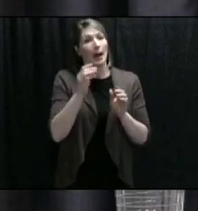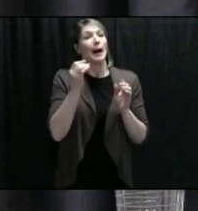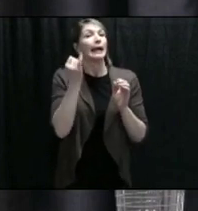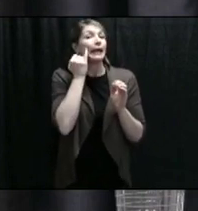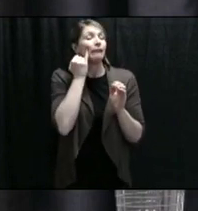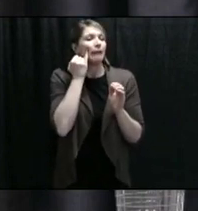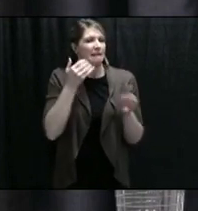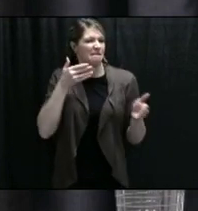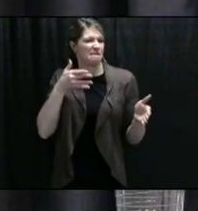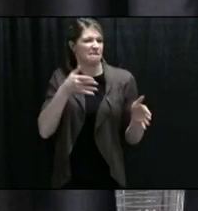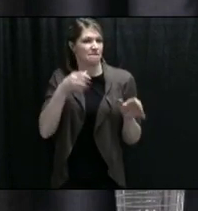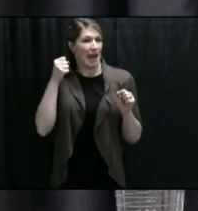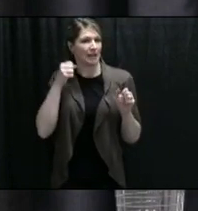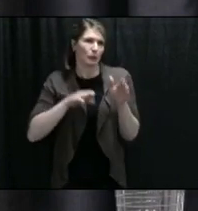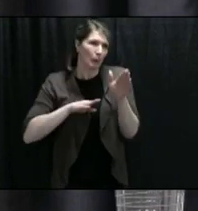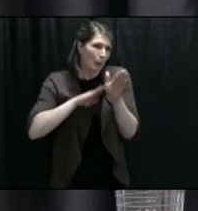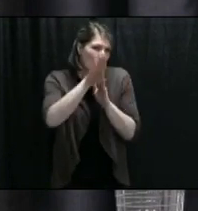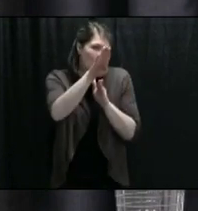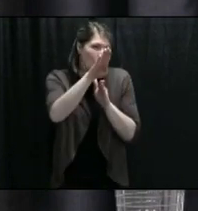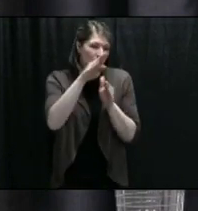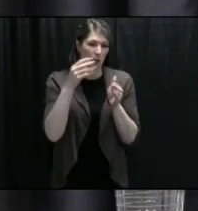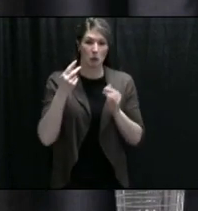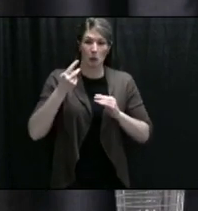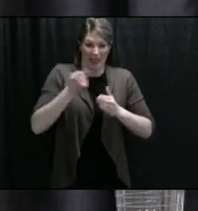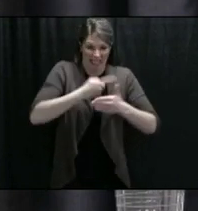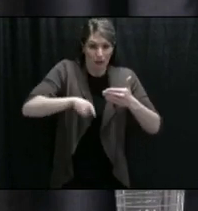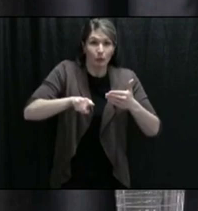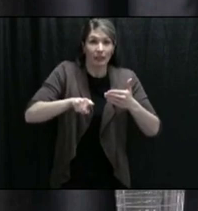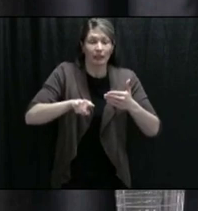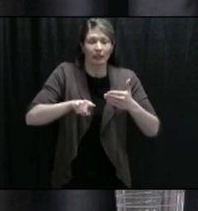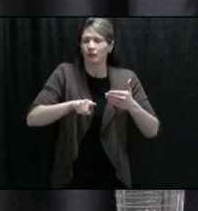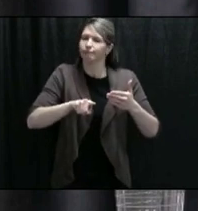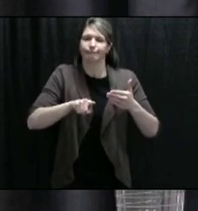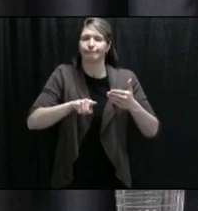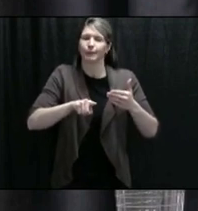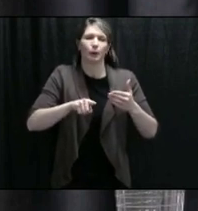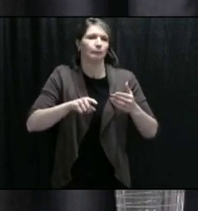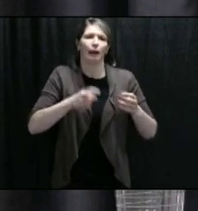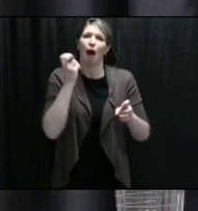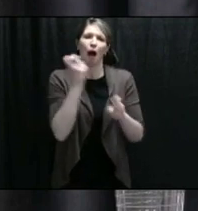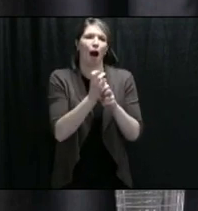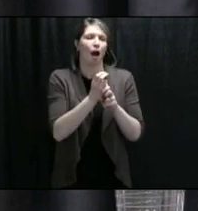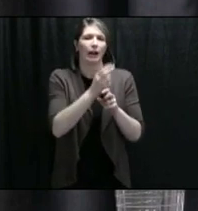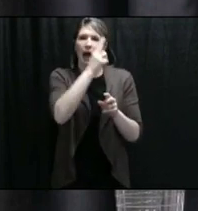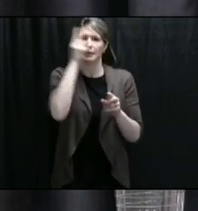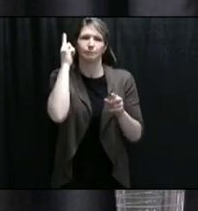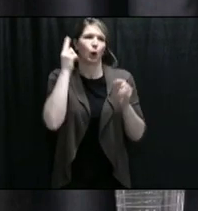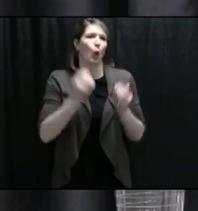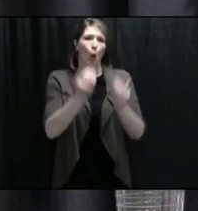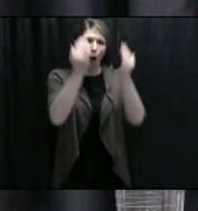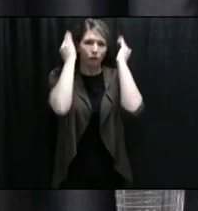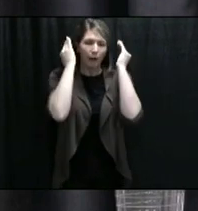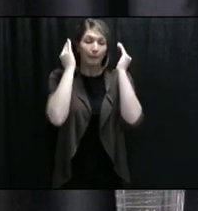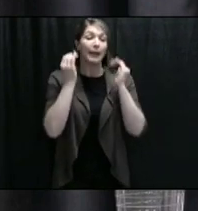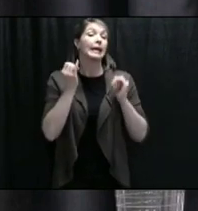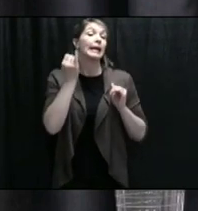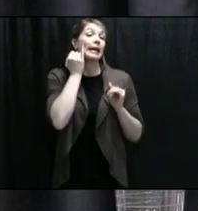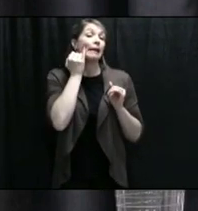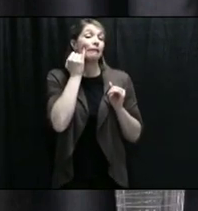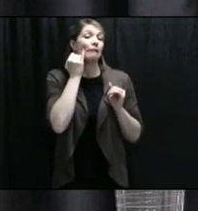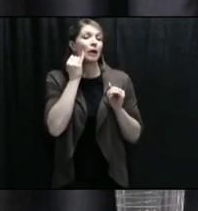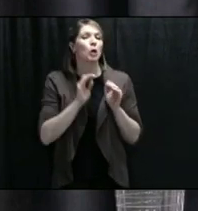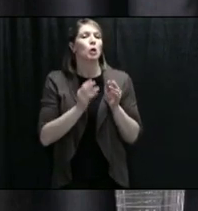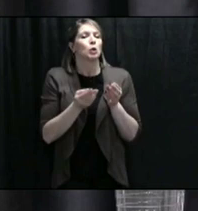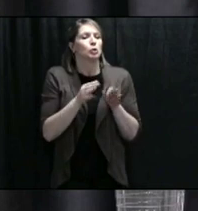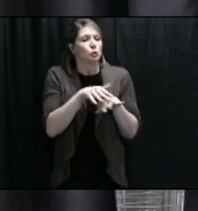really challenged to cope with it. The later it comes, the lower the peak, and the less difficult it will be for the healthcare